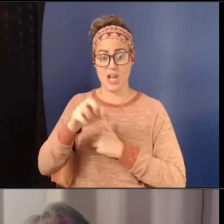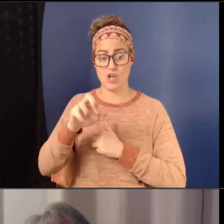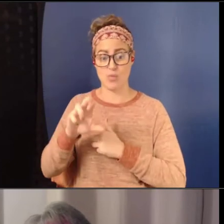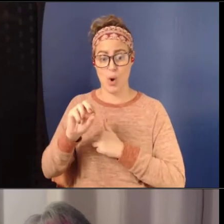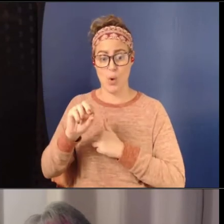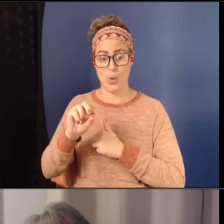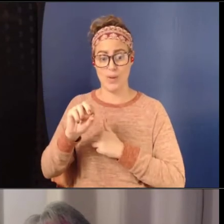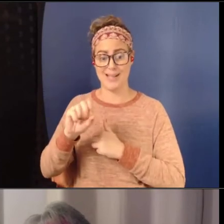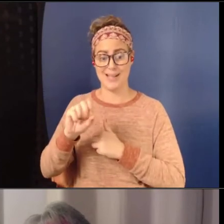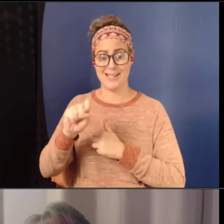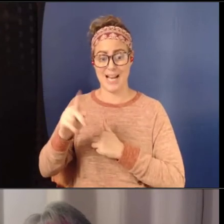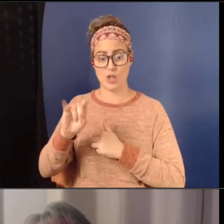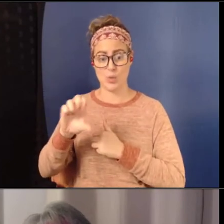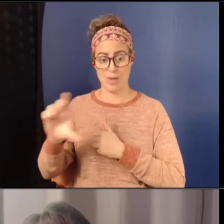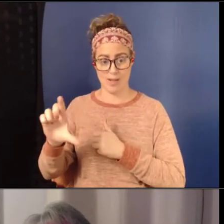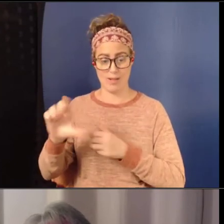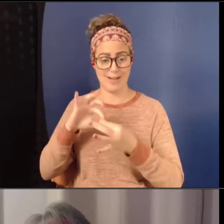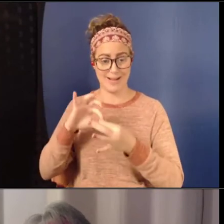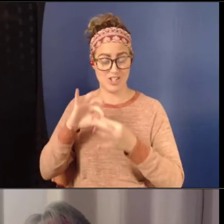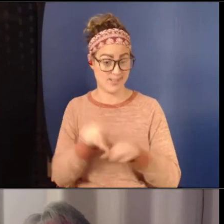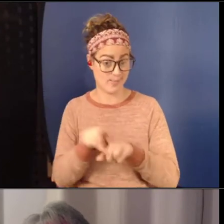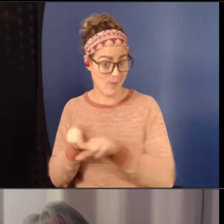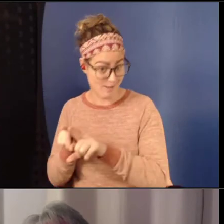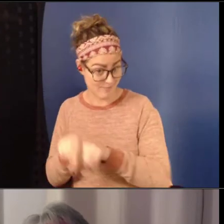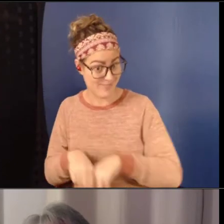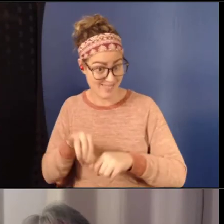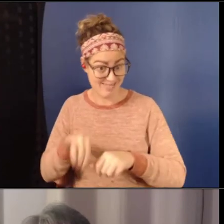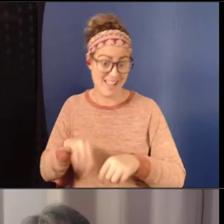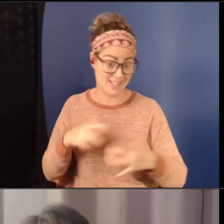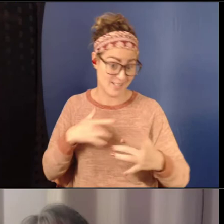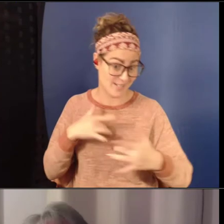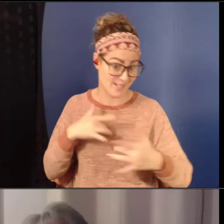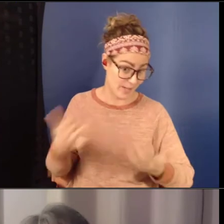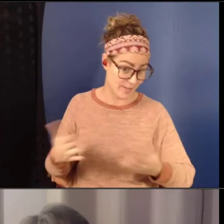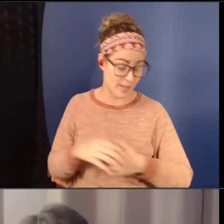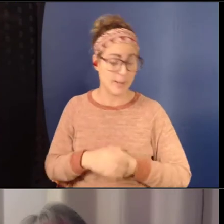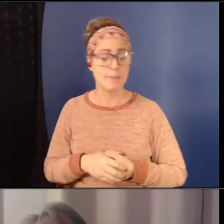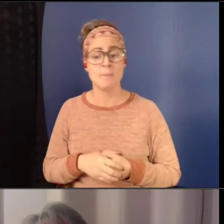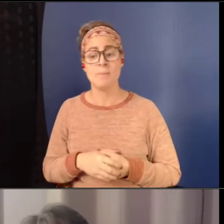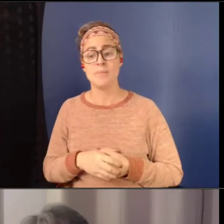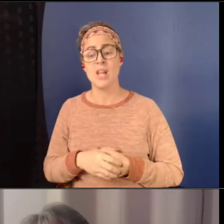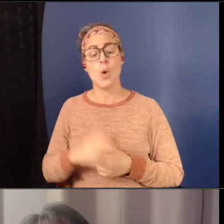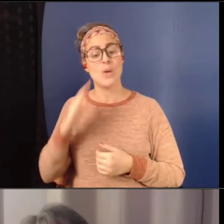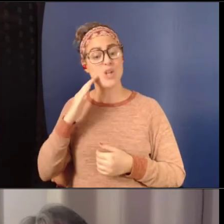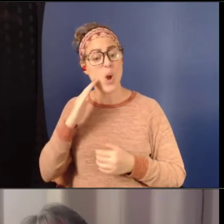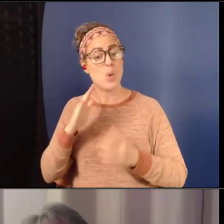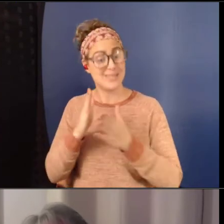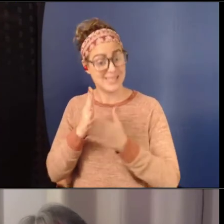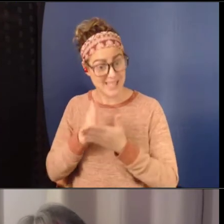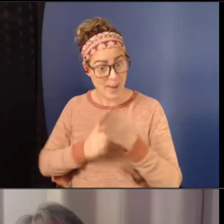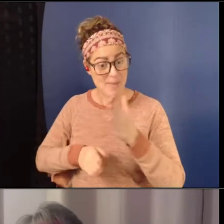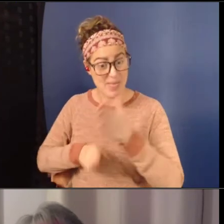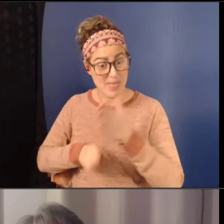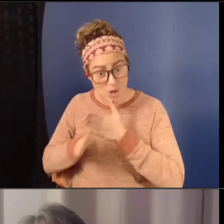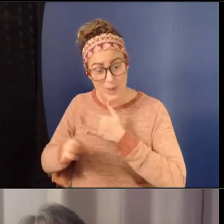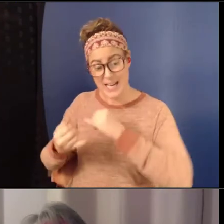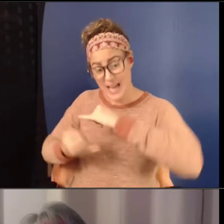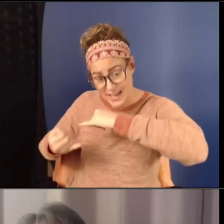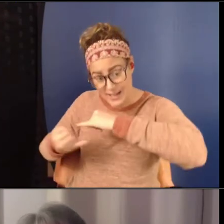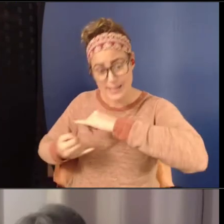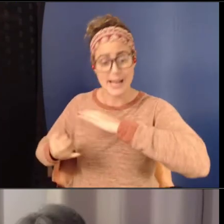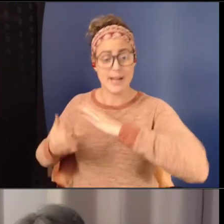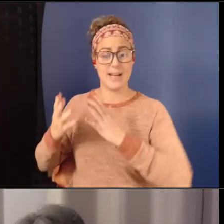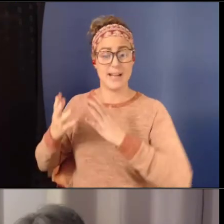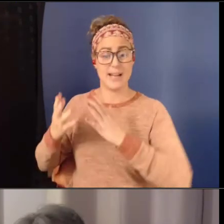absolutely, we do know that some of these marginalized and the intersections of these, these identities as well, places them at more